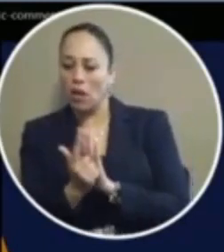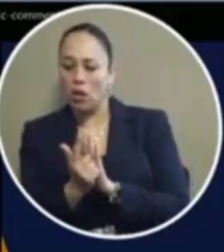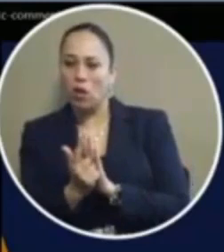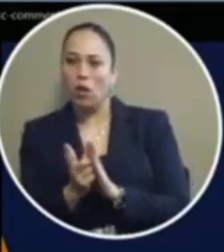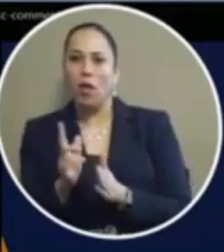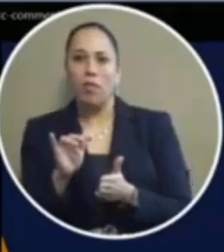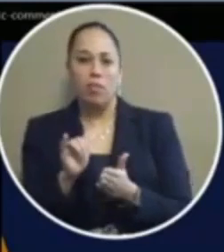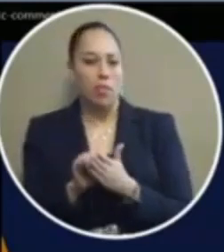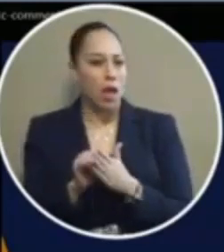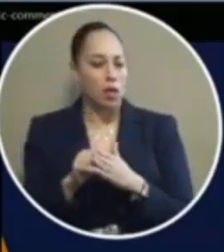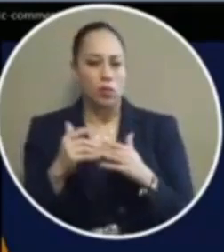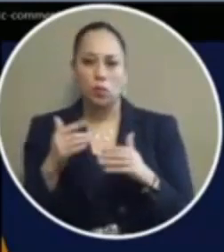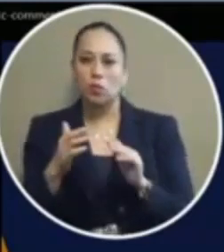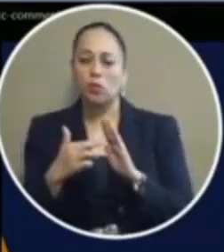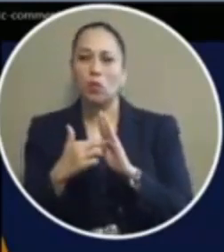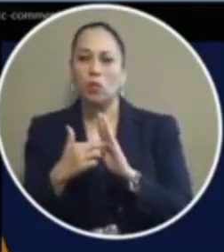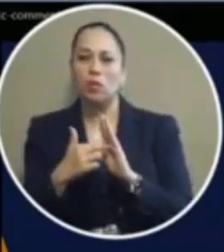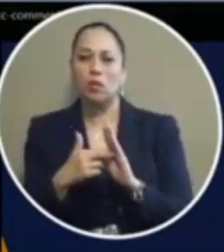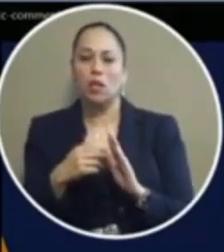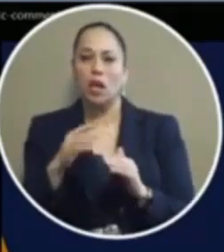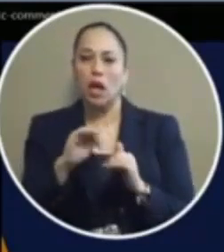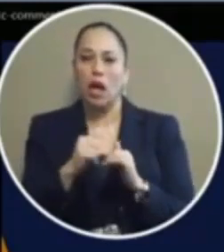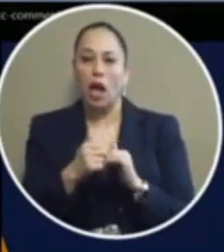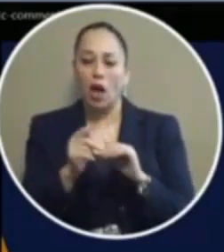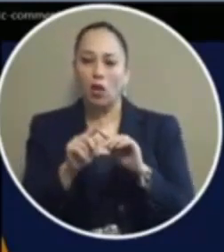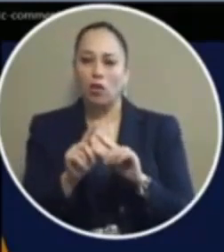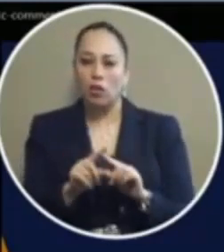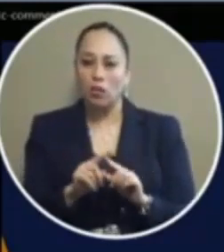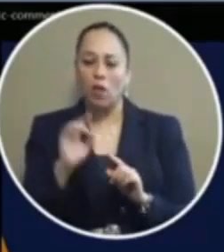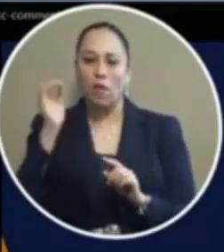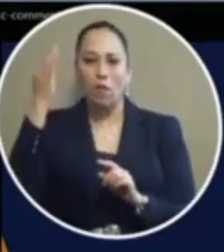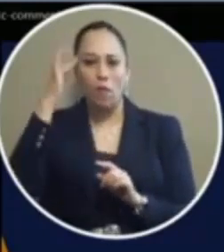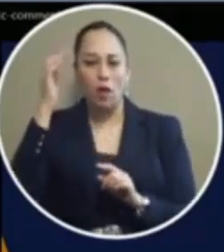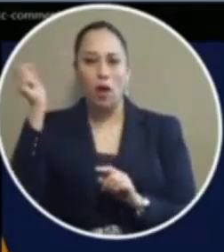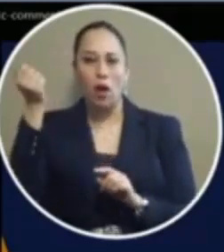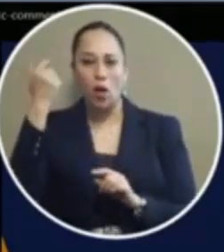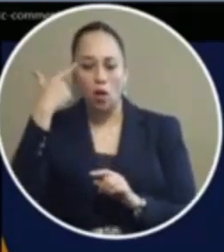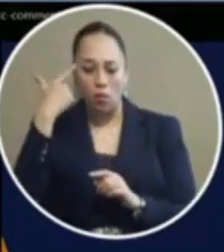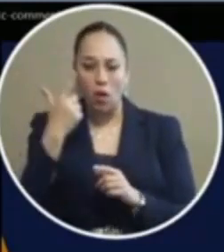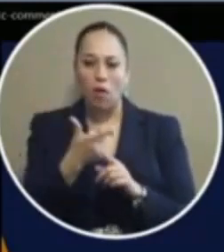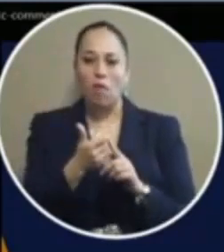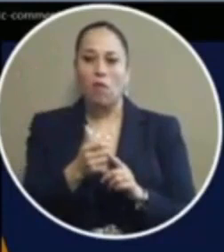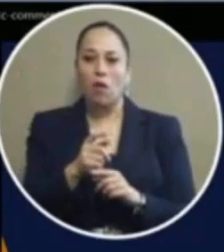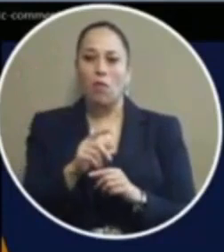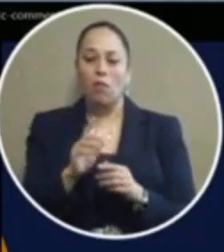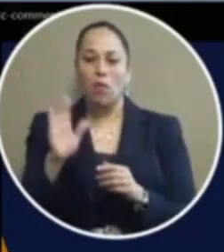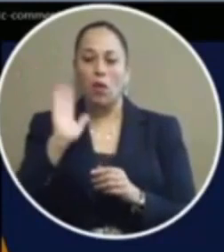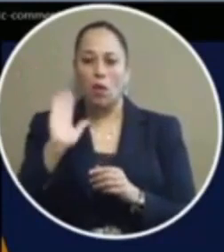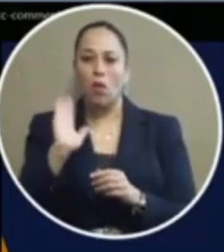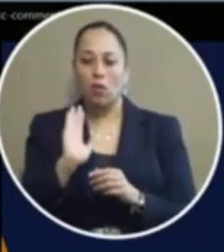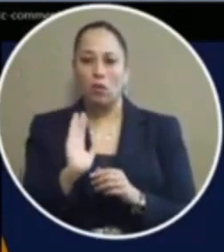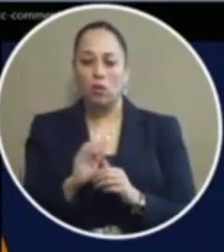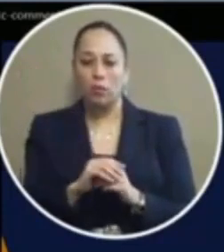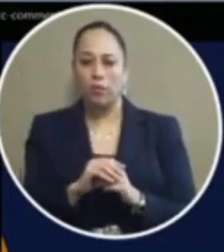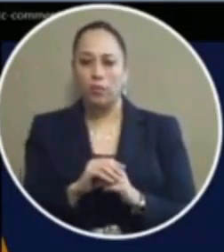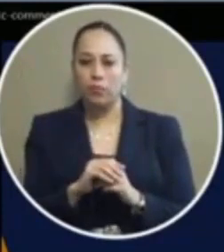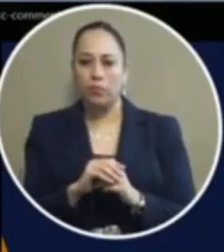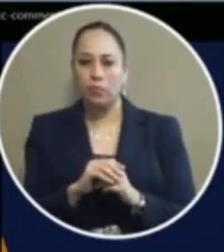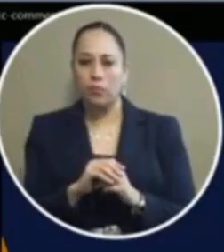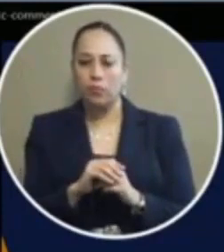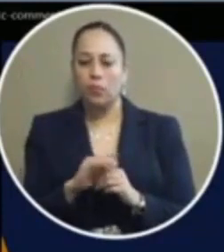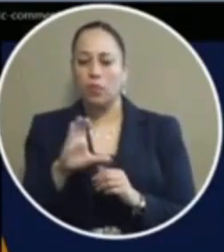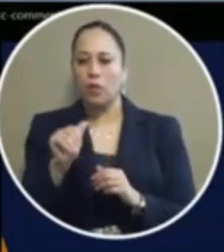such a poetic representation of how disconnected the federal government is from the people's needs um